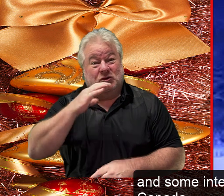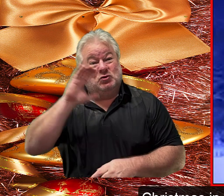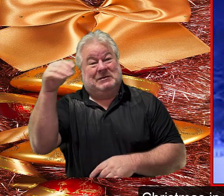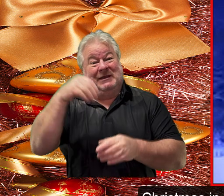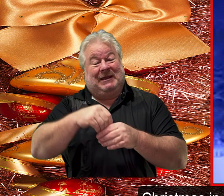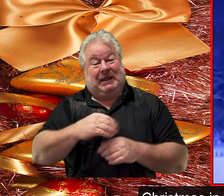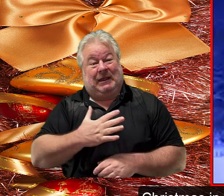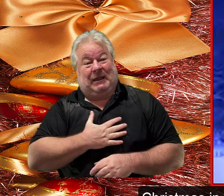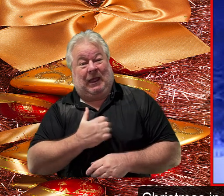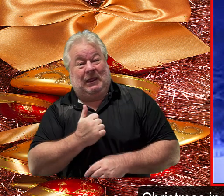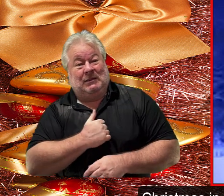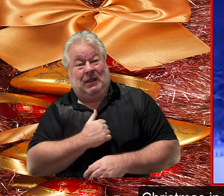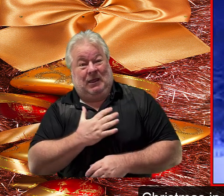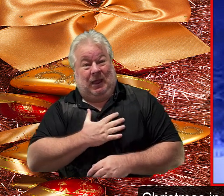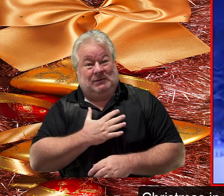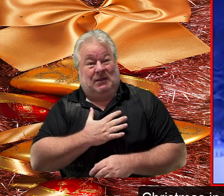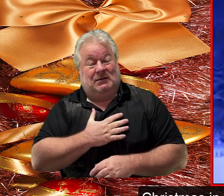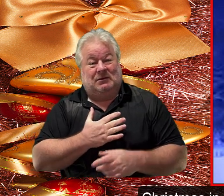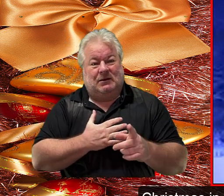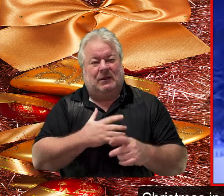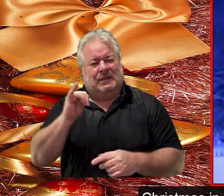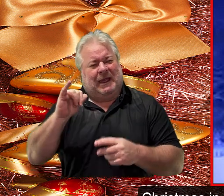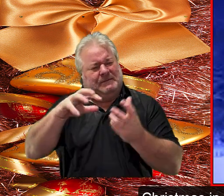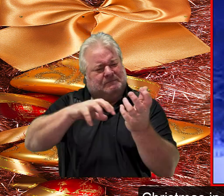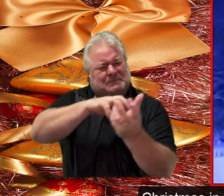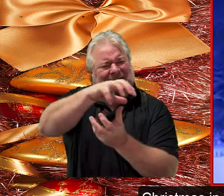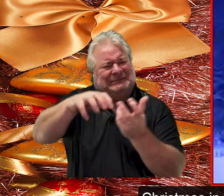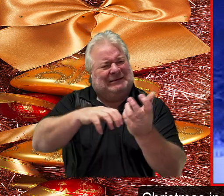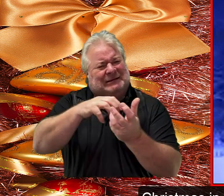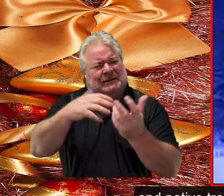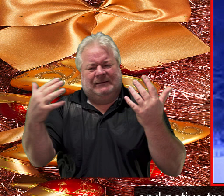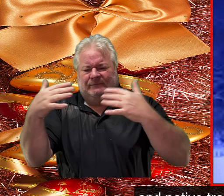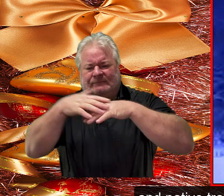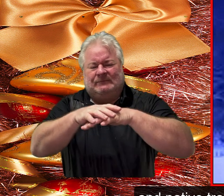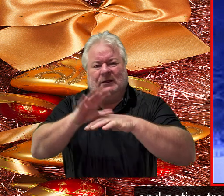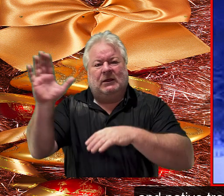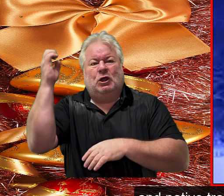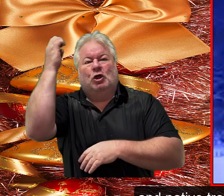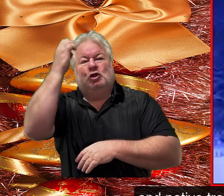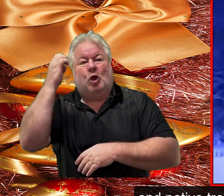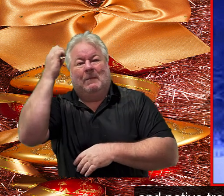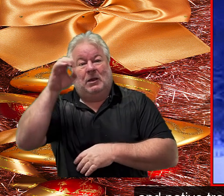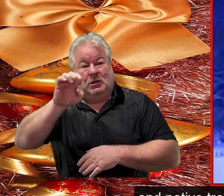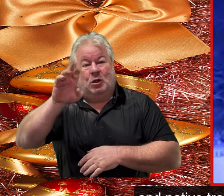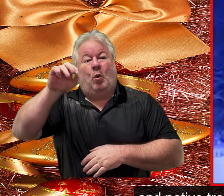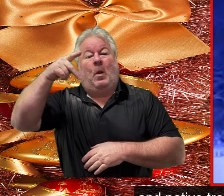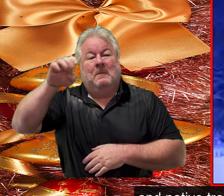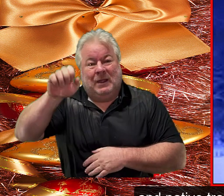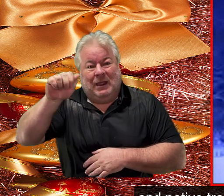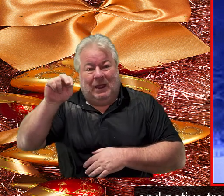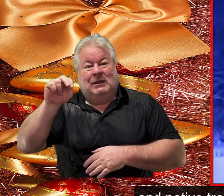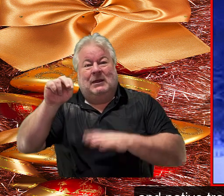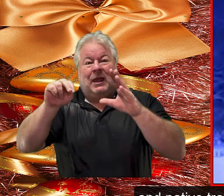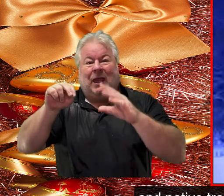christmas in canada is a blend of european and native traditions